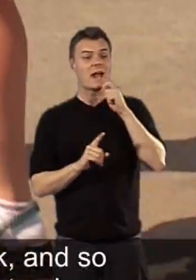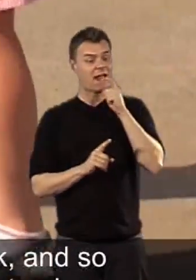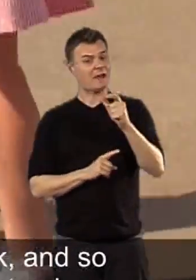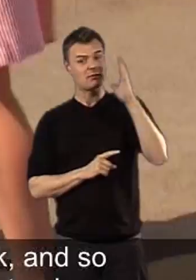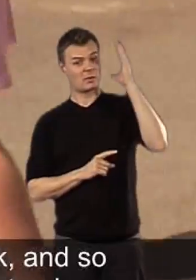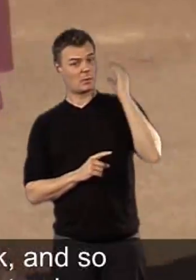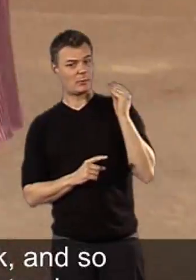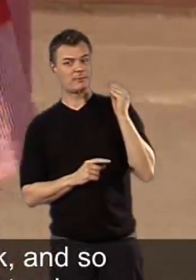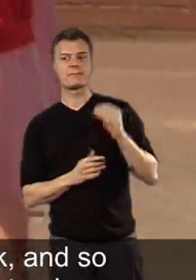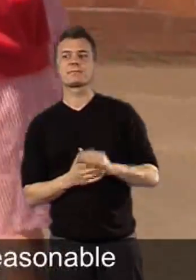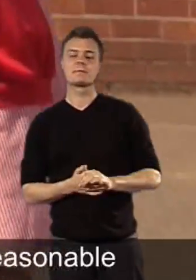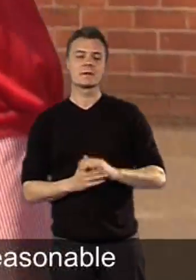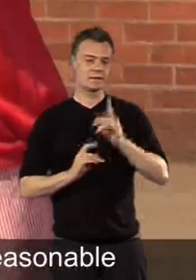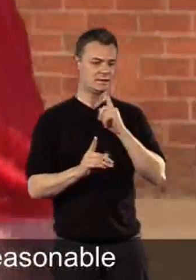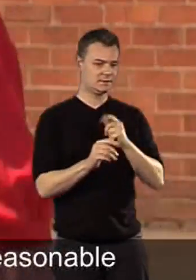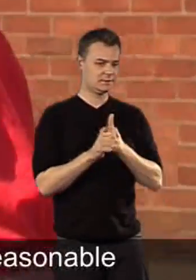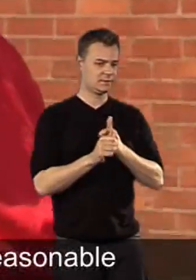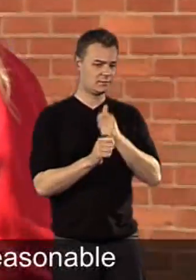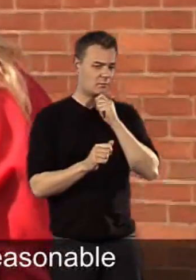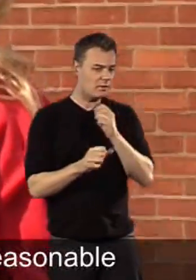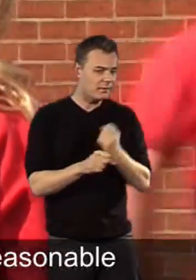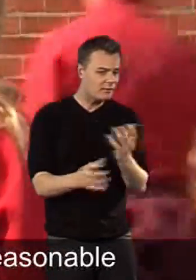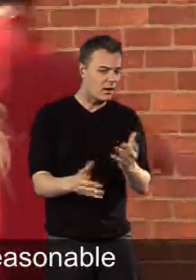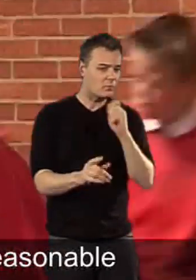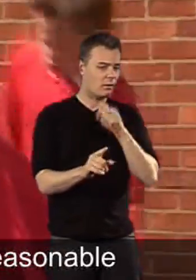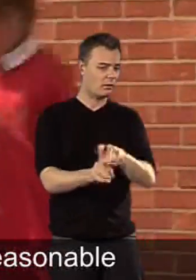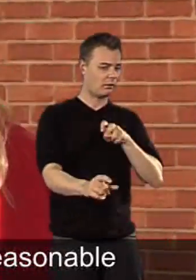a teaching assistant keeps an unobtrusive watch on her in the playground.